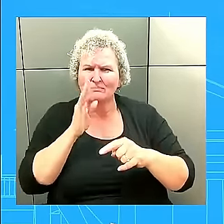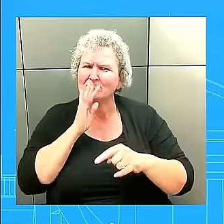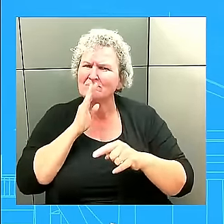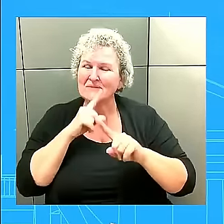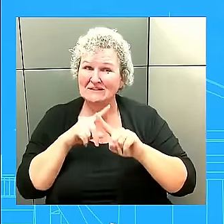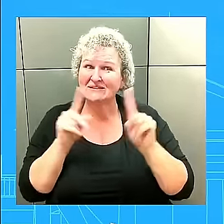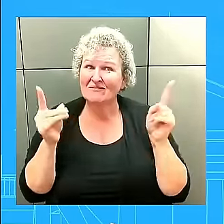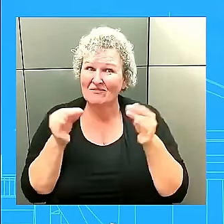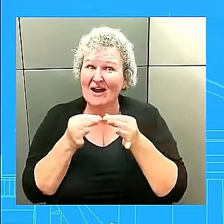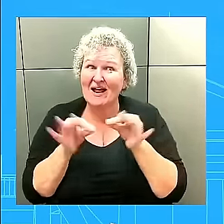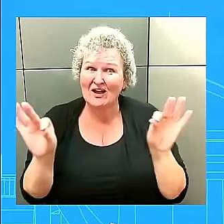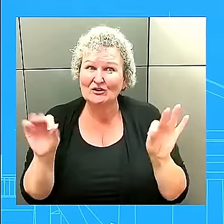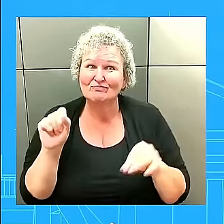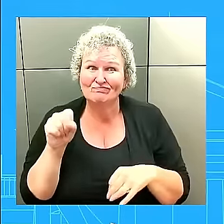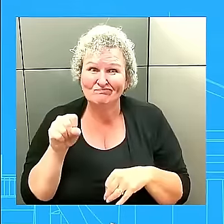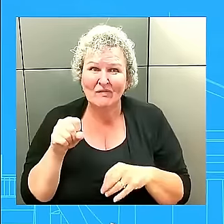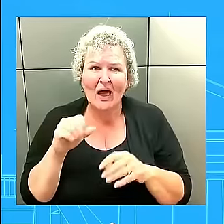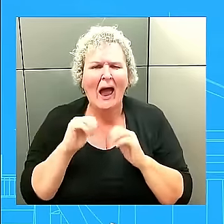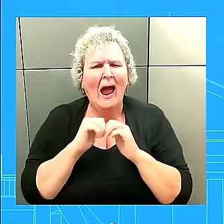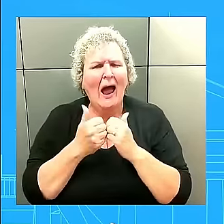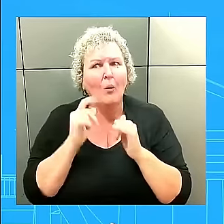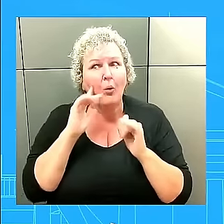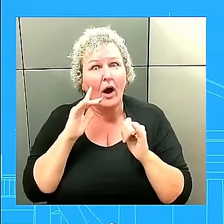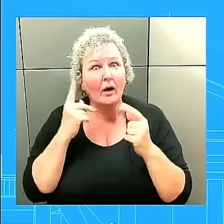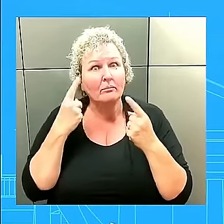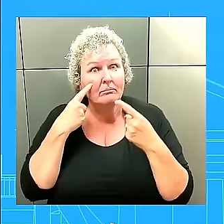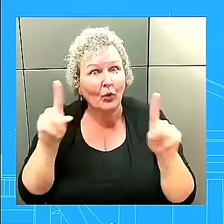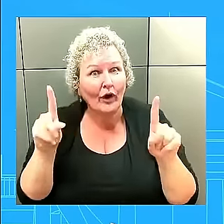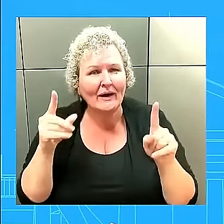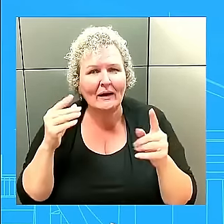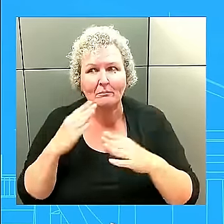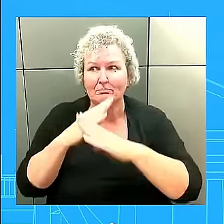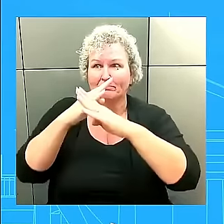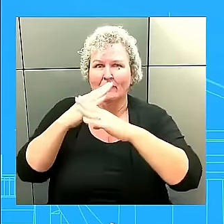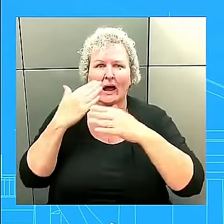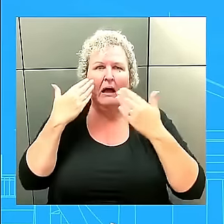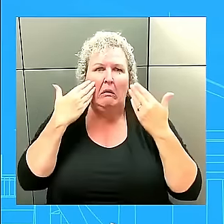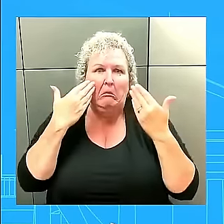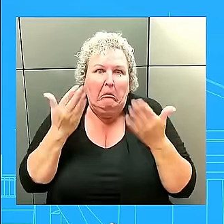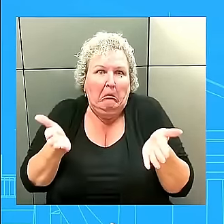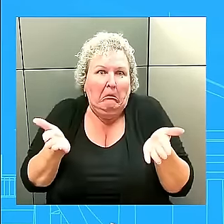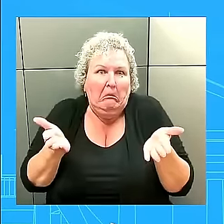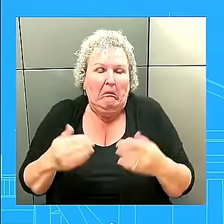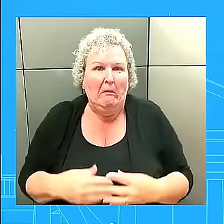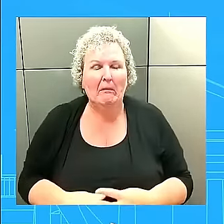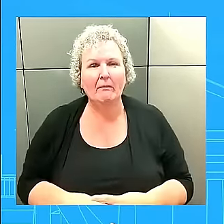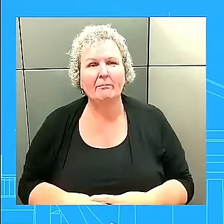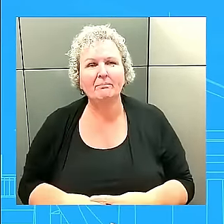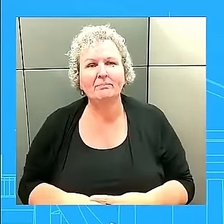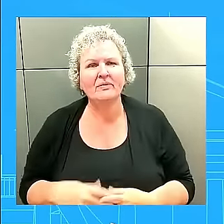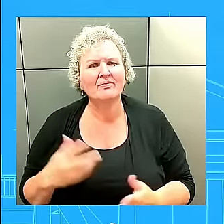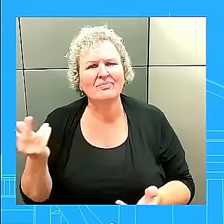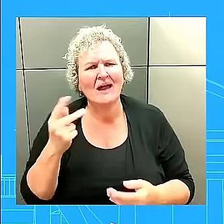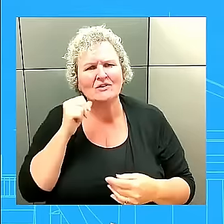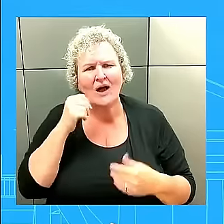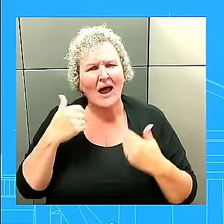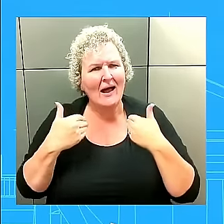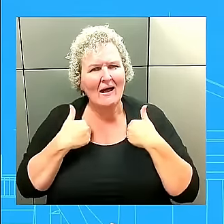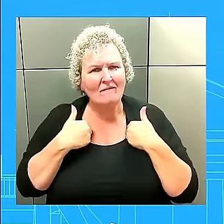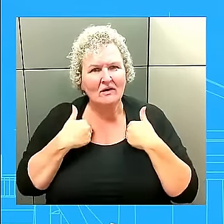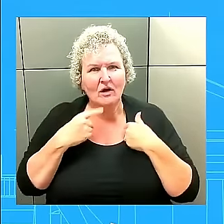have to overcome that. It's not like they have a long productive history of working together as two militaries,